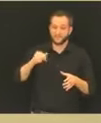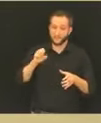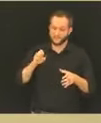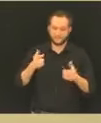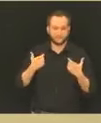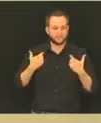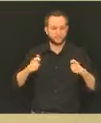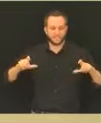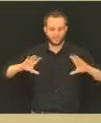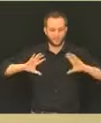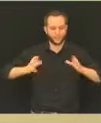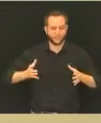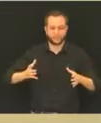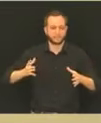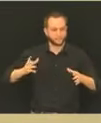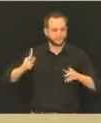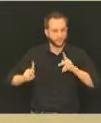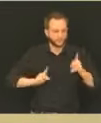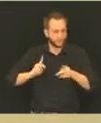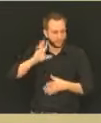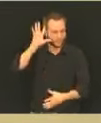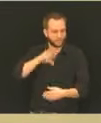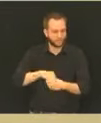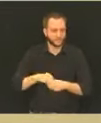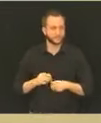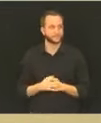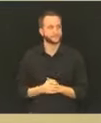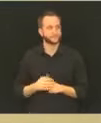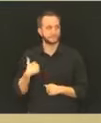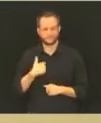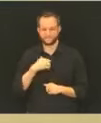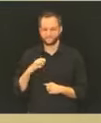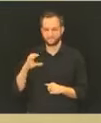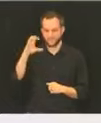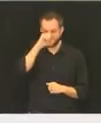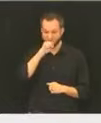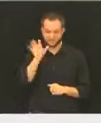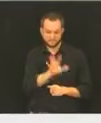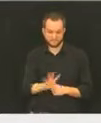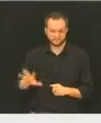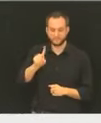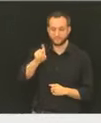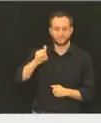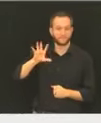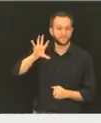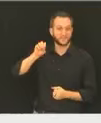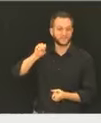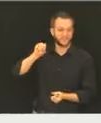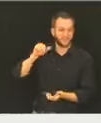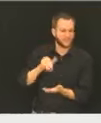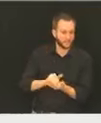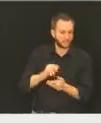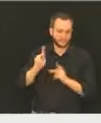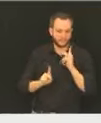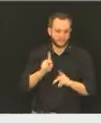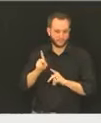Estimate, we could have around 150,000 persons here.